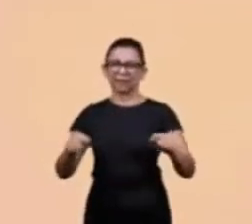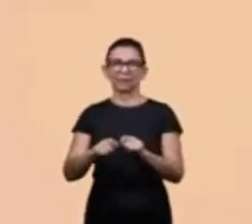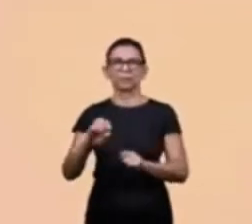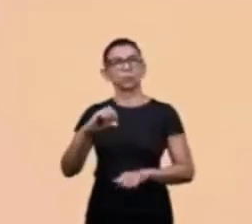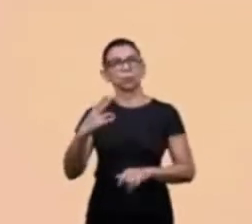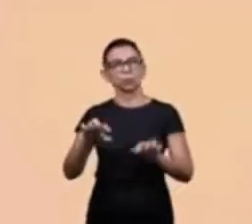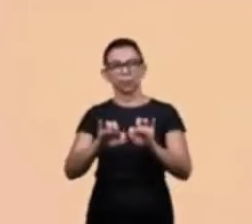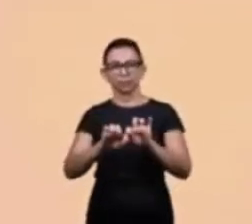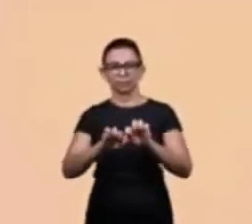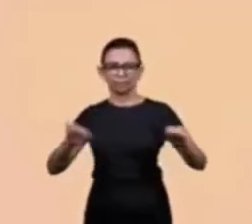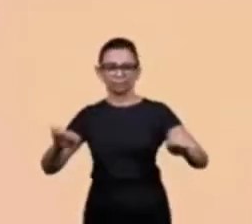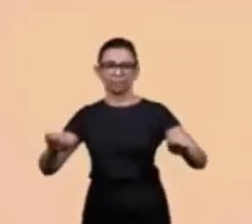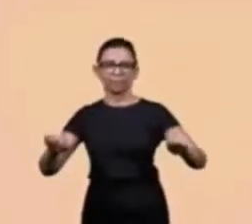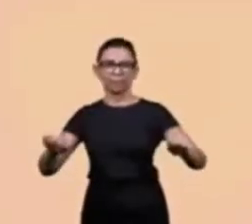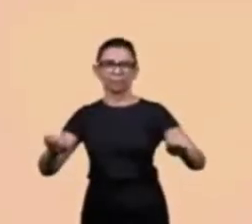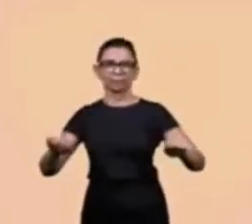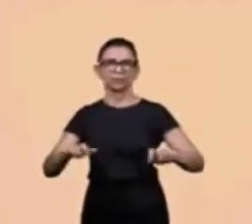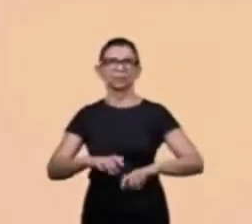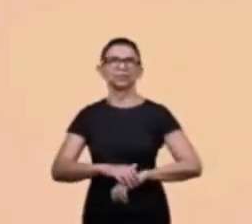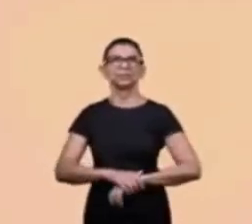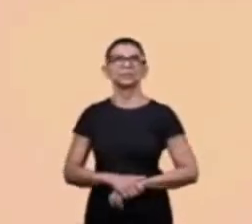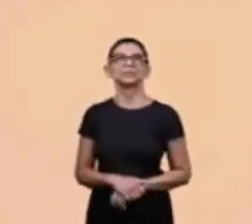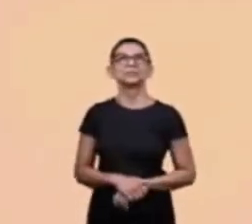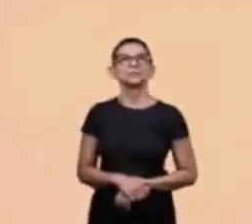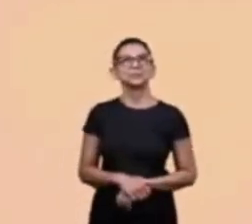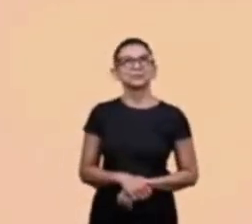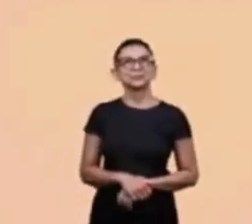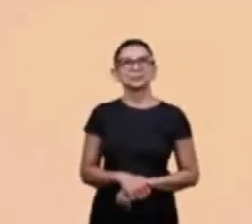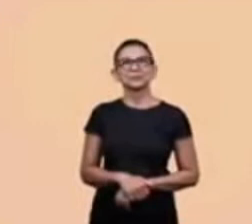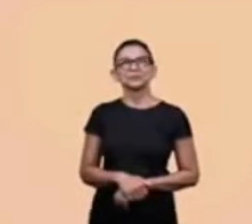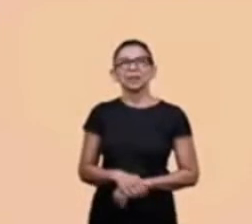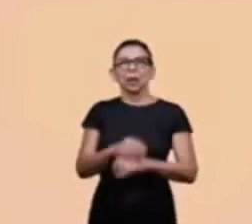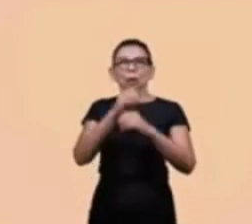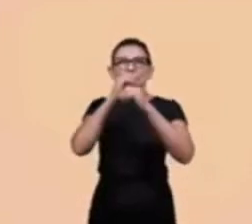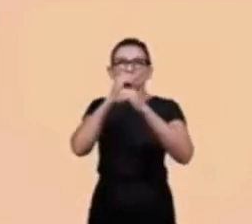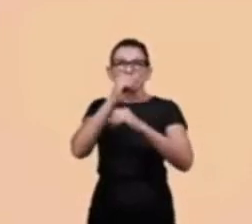pencil strings or a rubber band